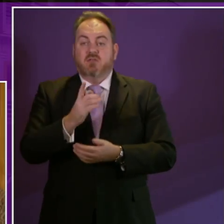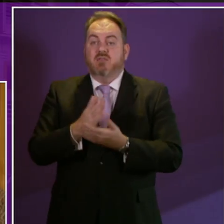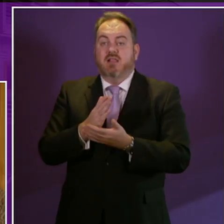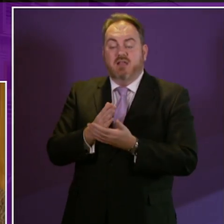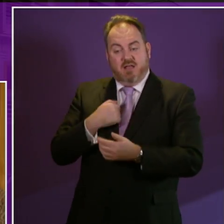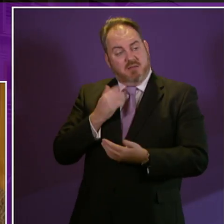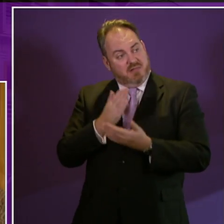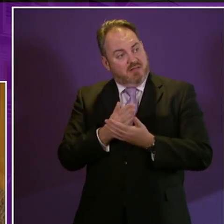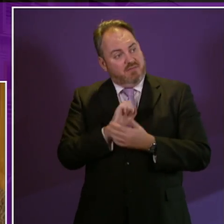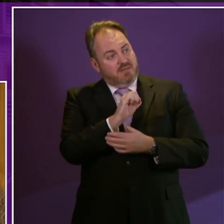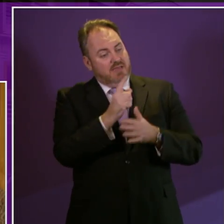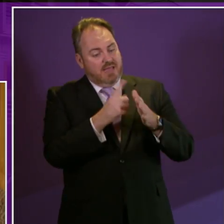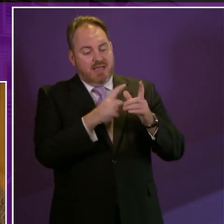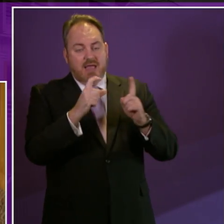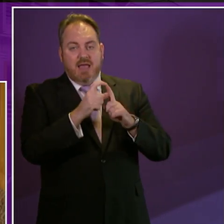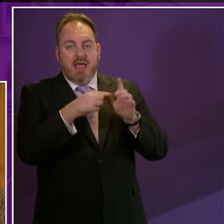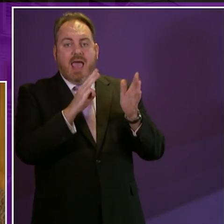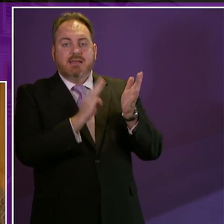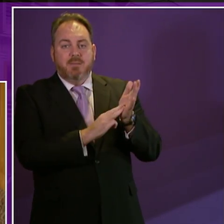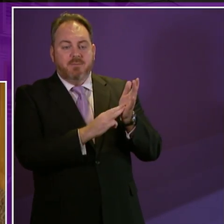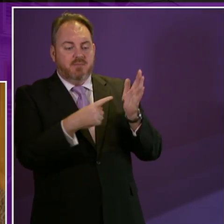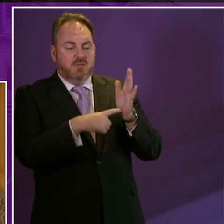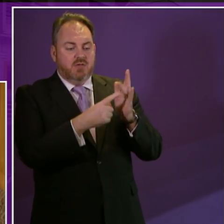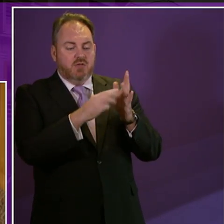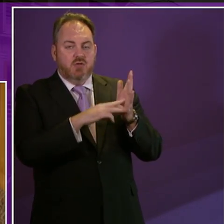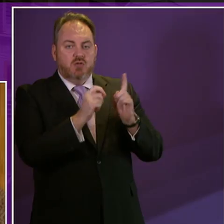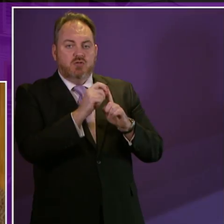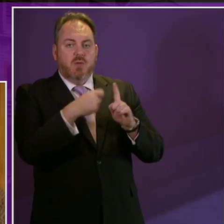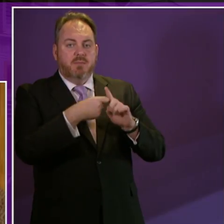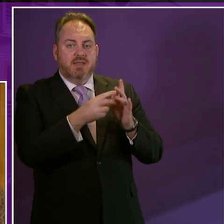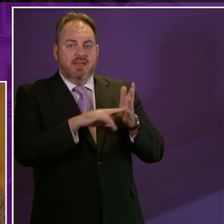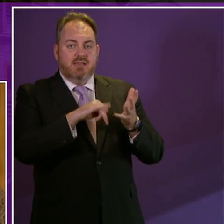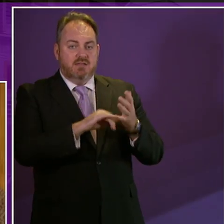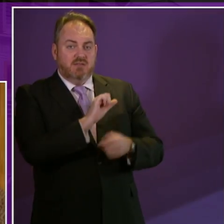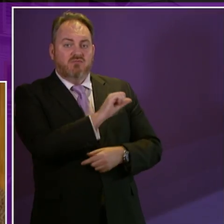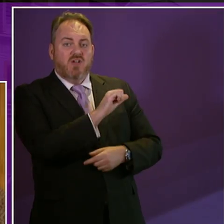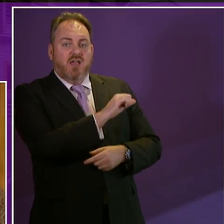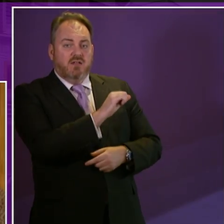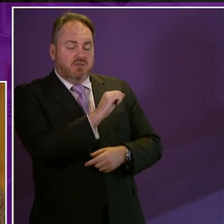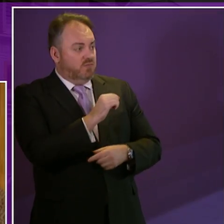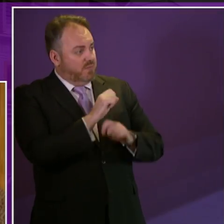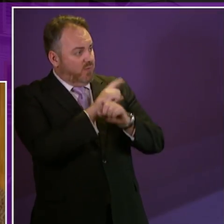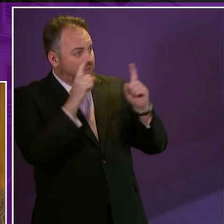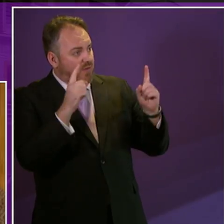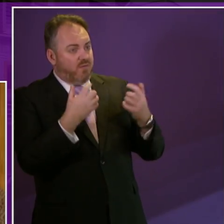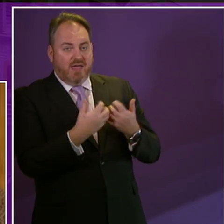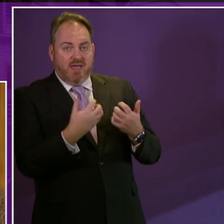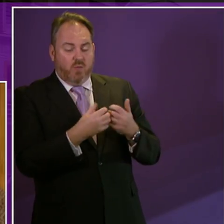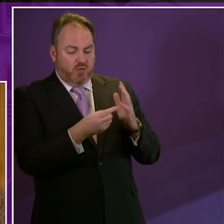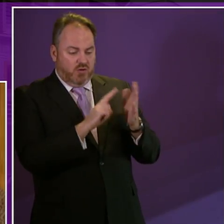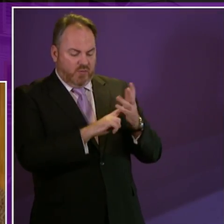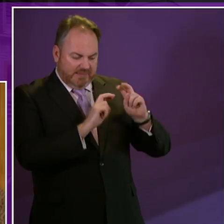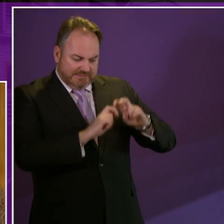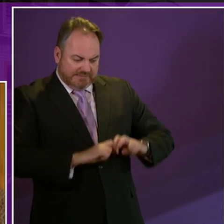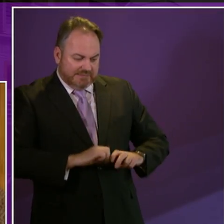Tompkins I believe is right to stress the achievements of the UK Government's response to the UN report the UK Government